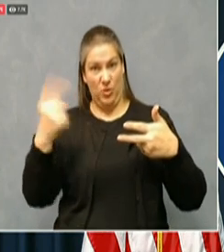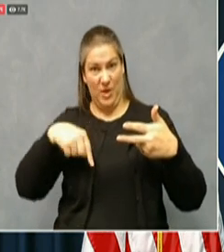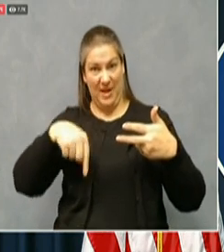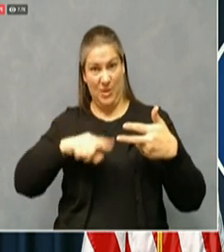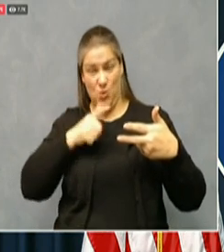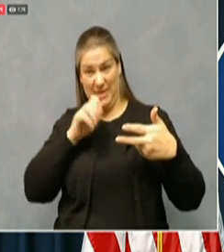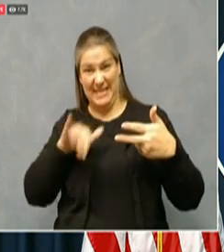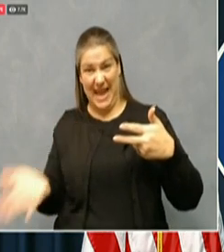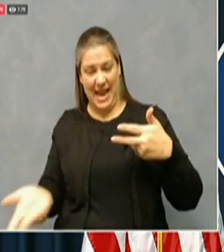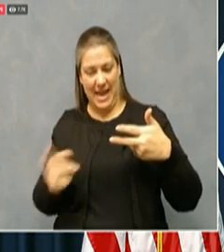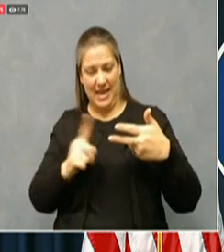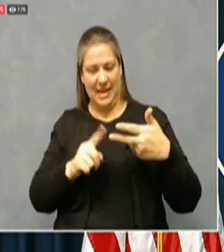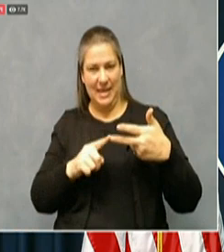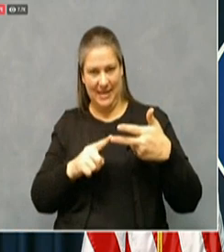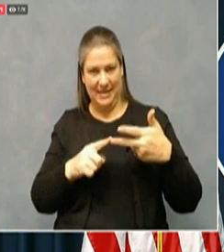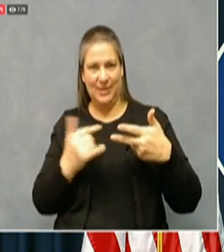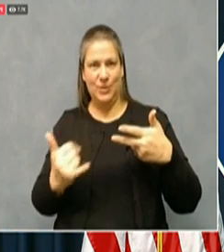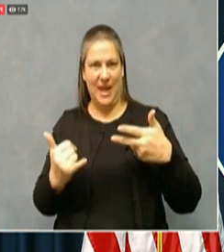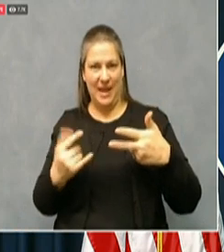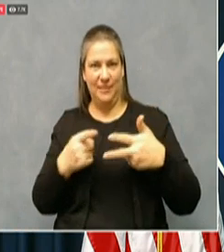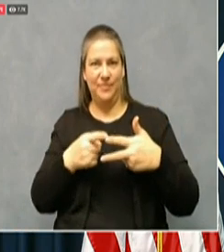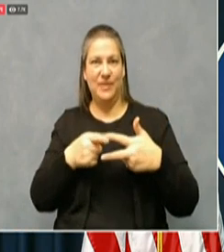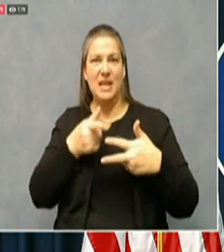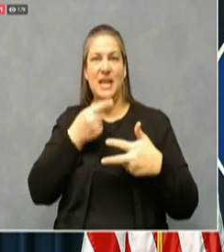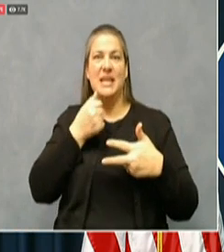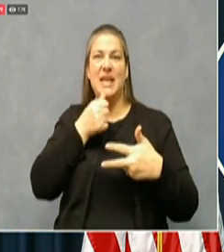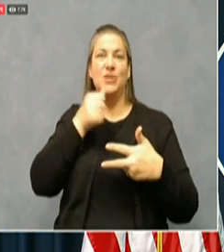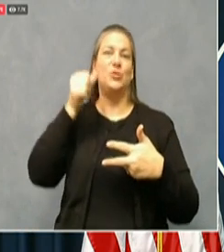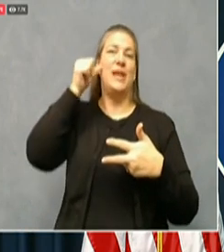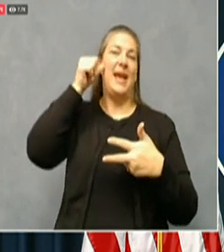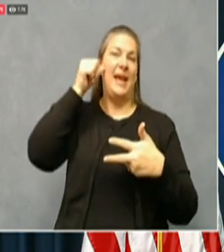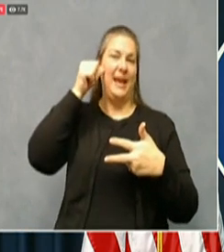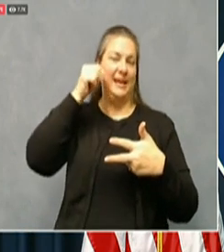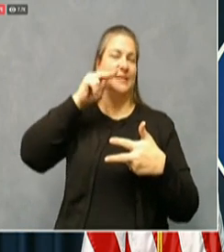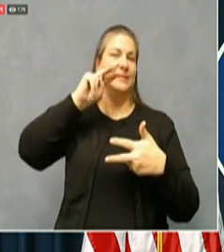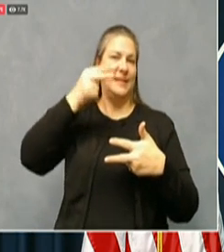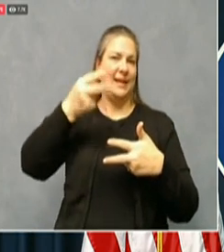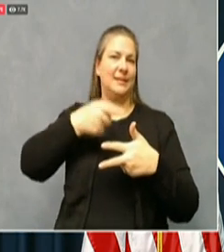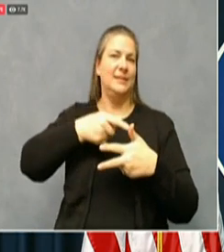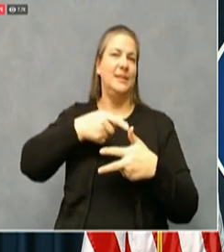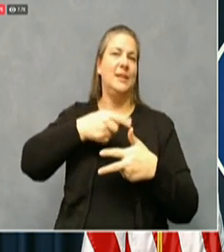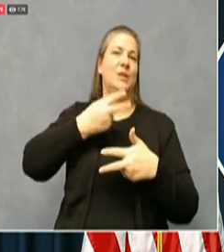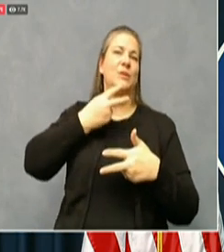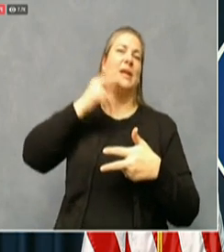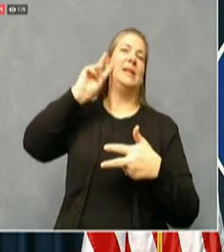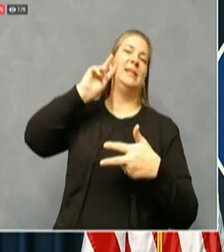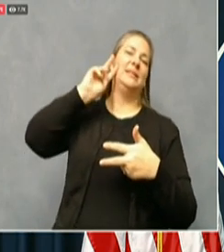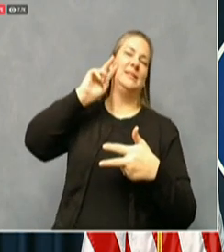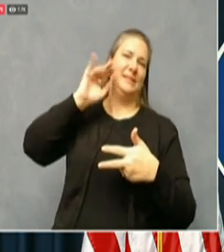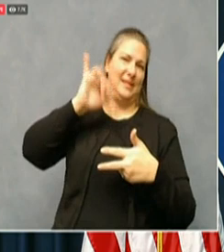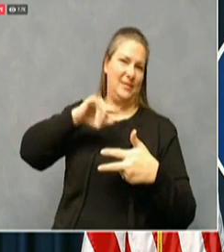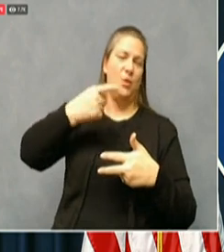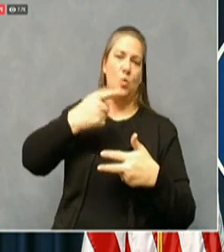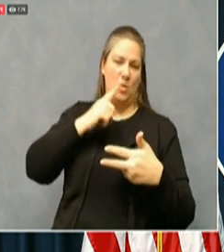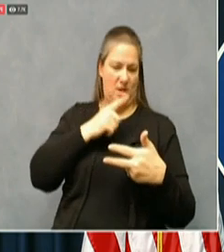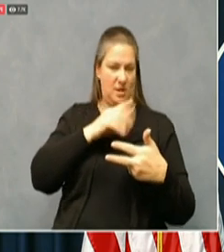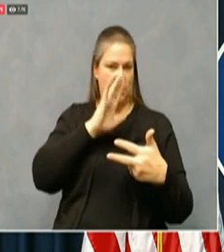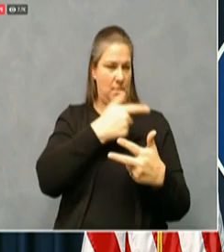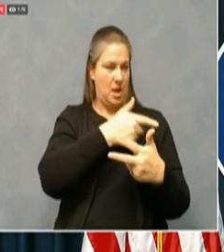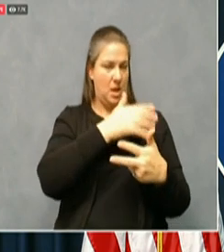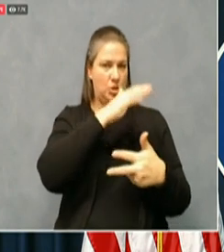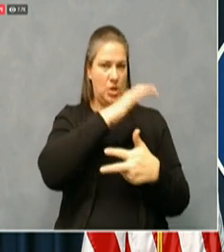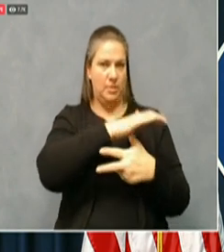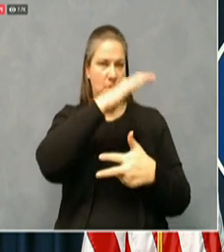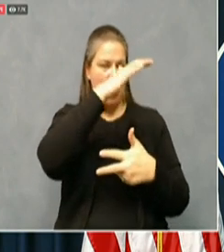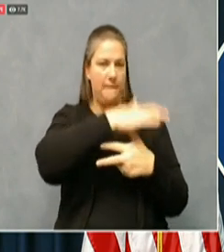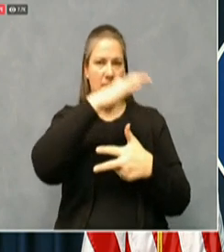before was our second. So we've had our three highest days of covid fatalities all in a row. And we've